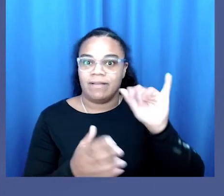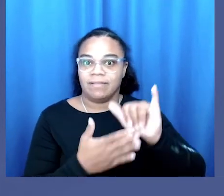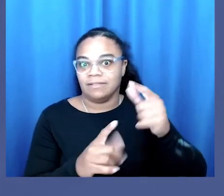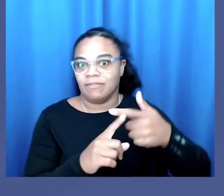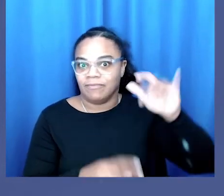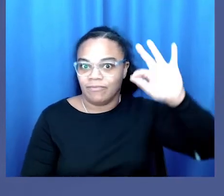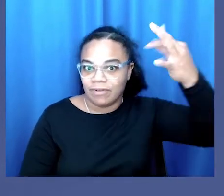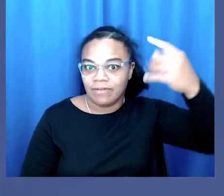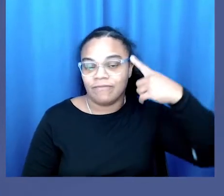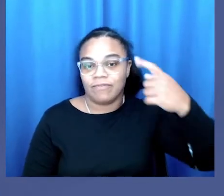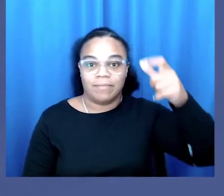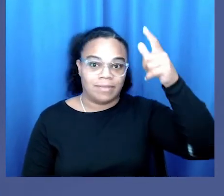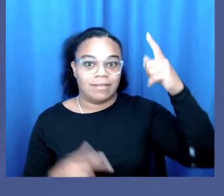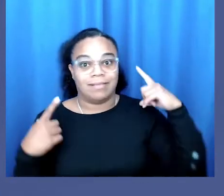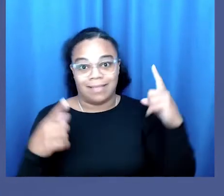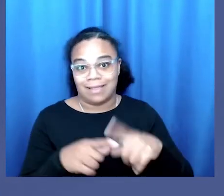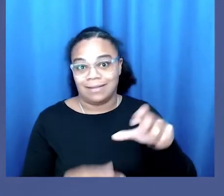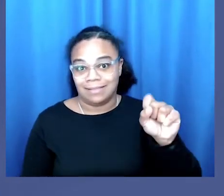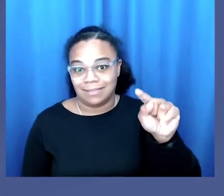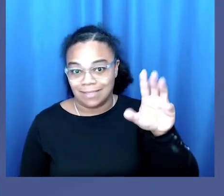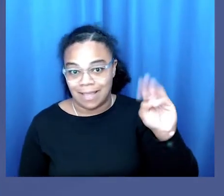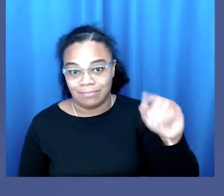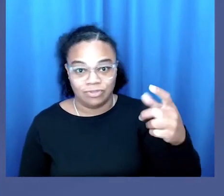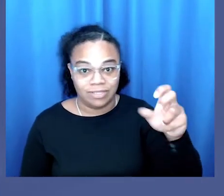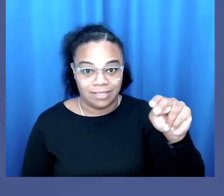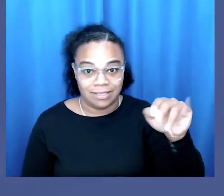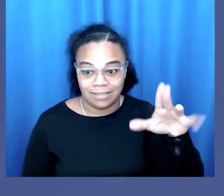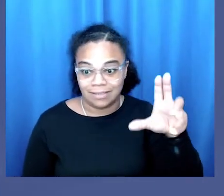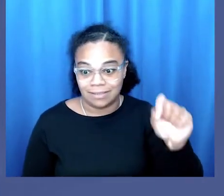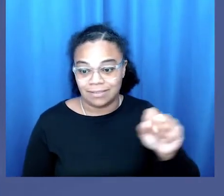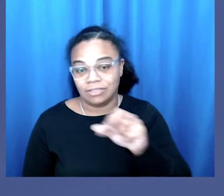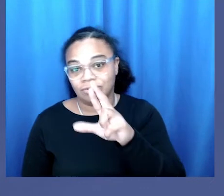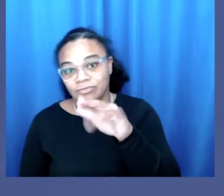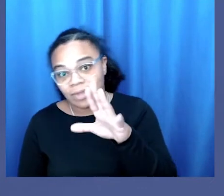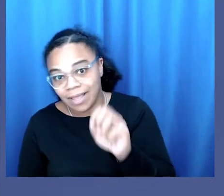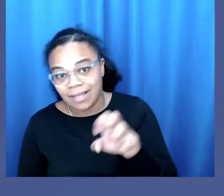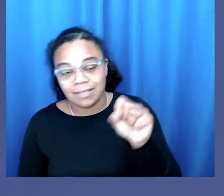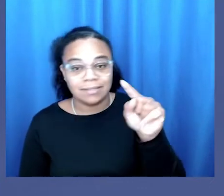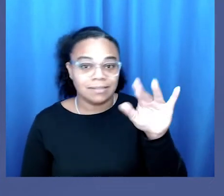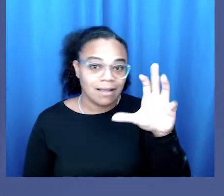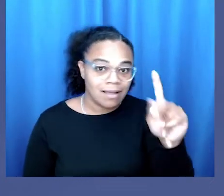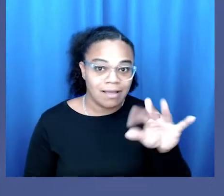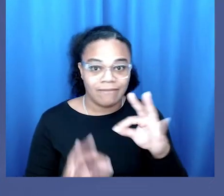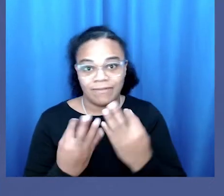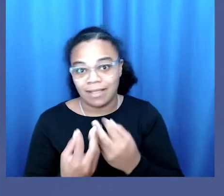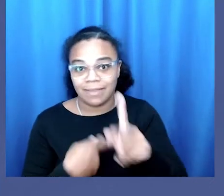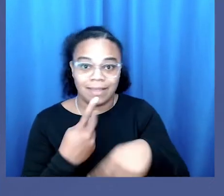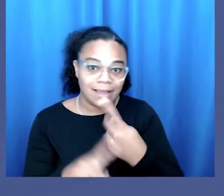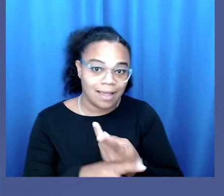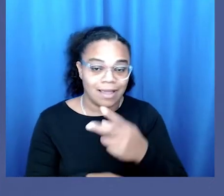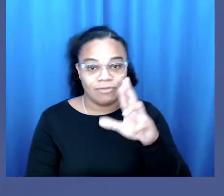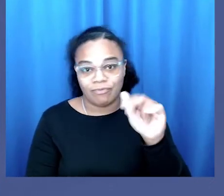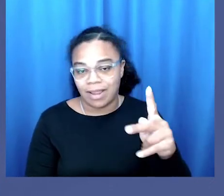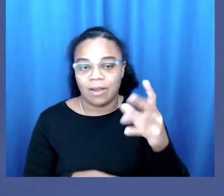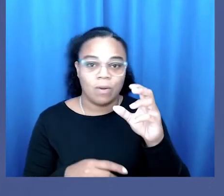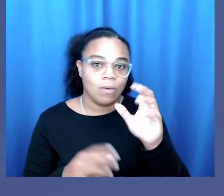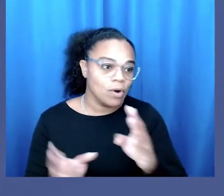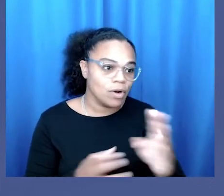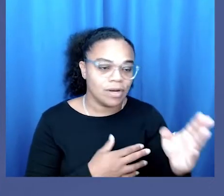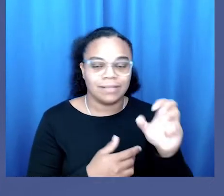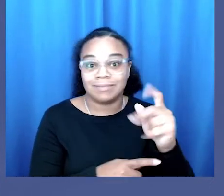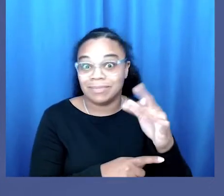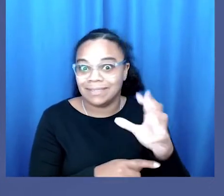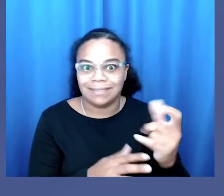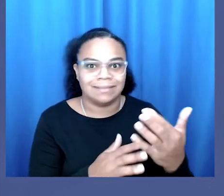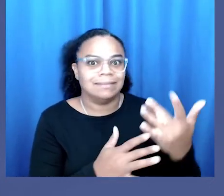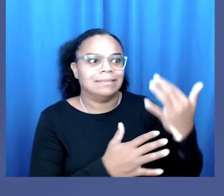French genre or genre from the Latin stem genus, race, stock, family, kind, rank, order, species. If